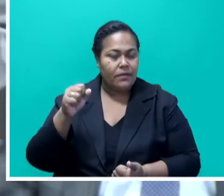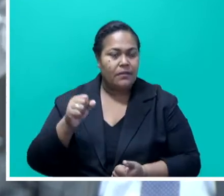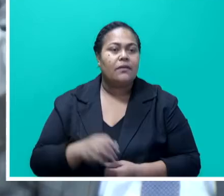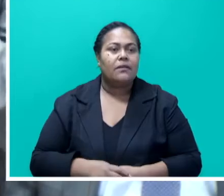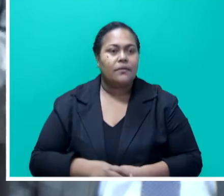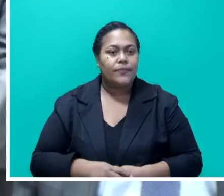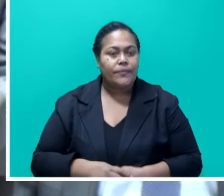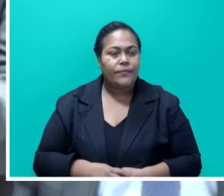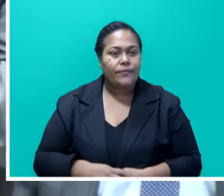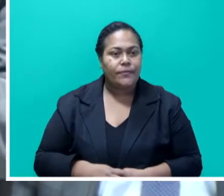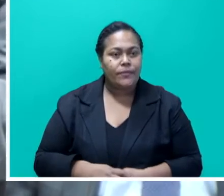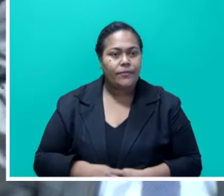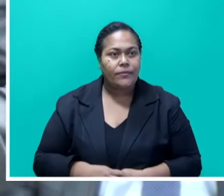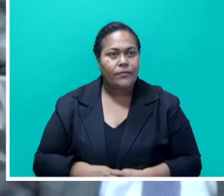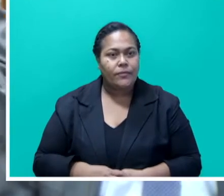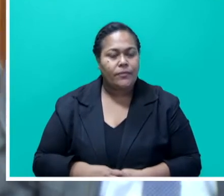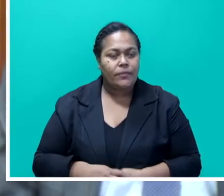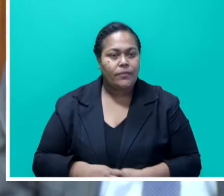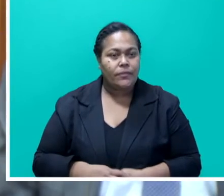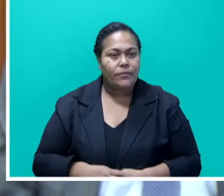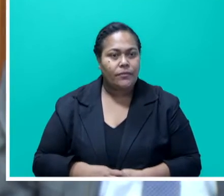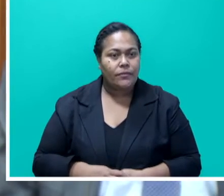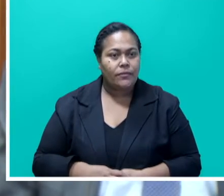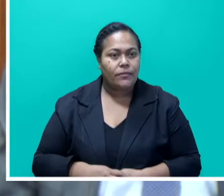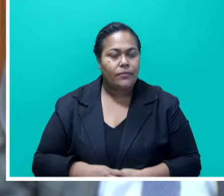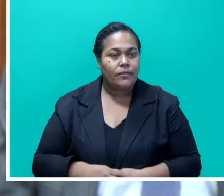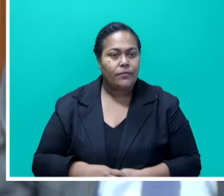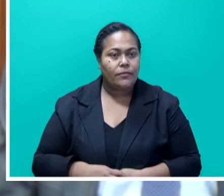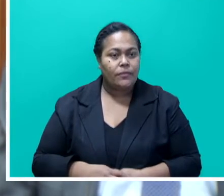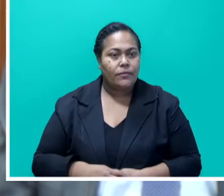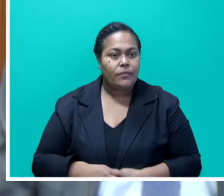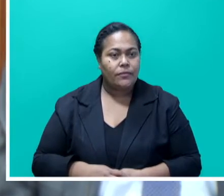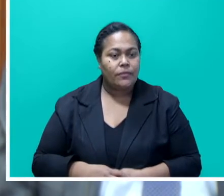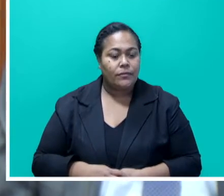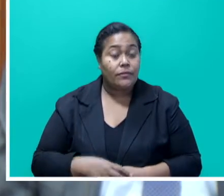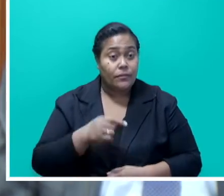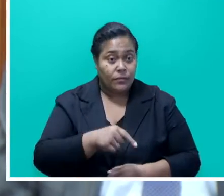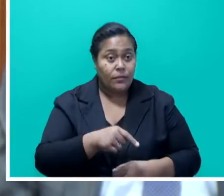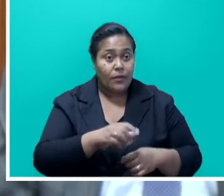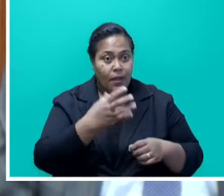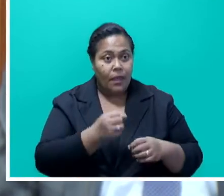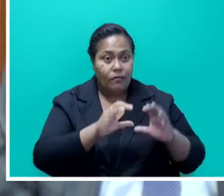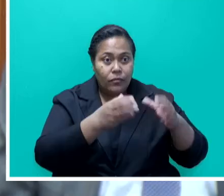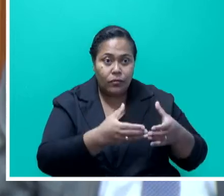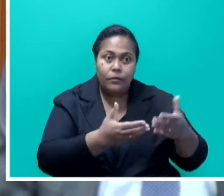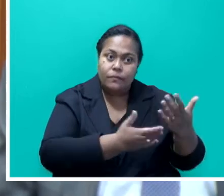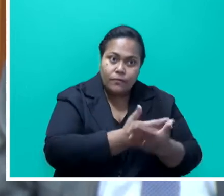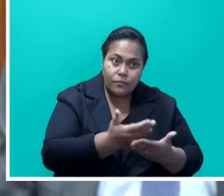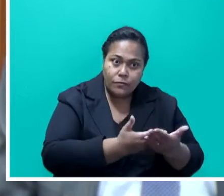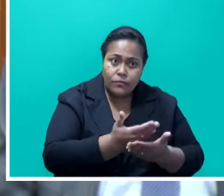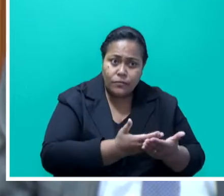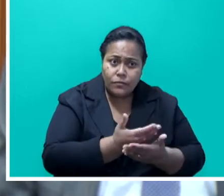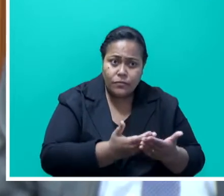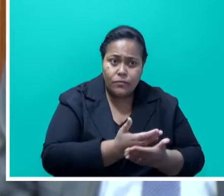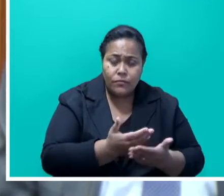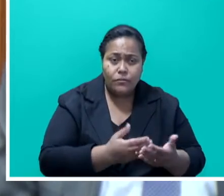that this is exactly the person that had passed away. So they then sit down with a medical history that's at present, they discuss the history,